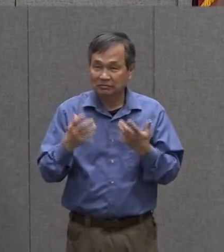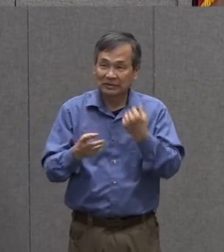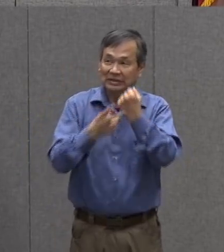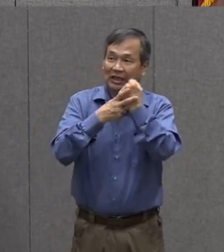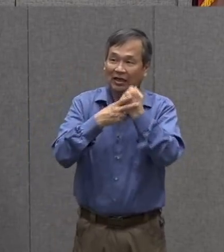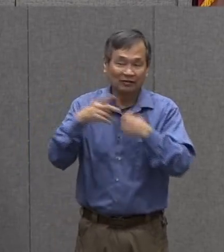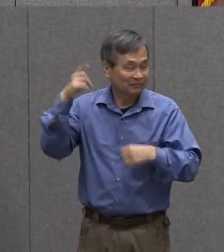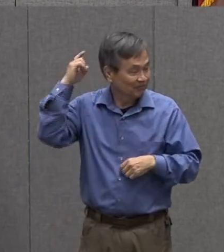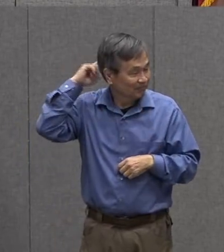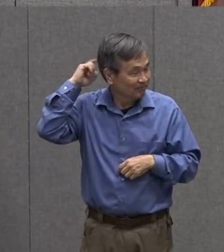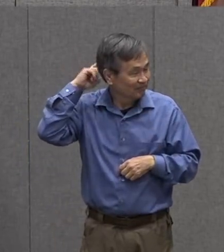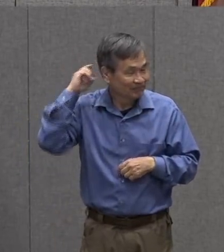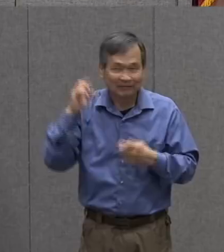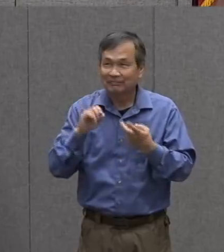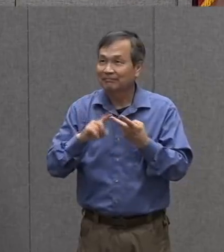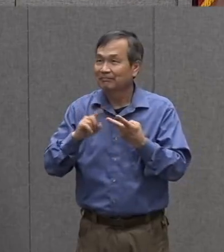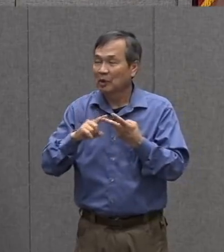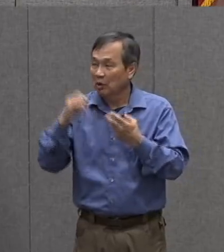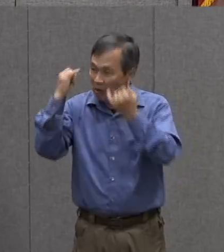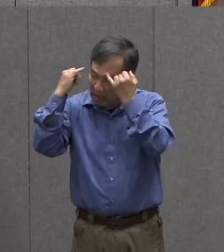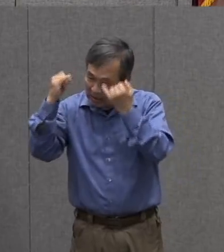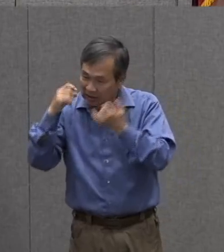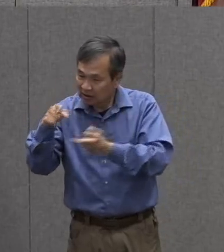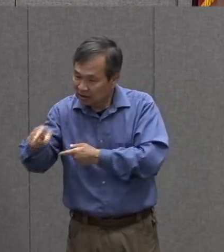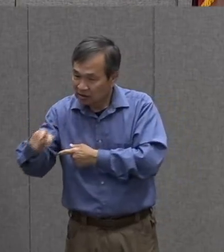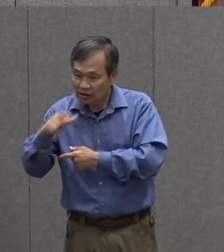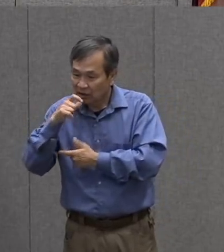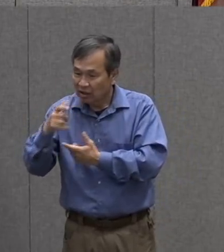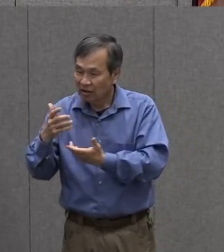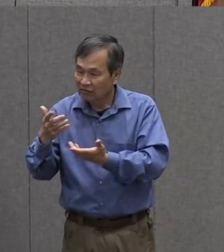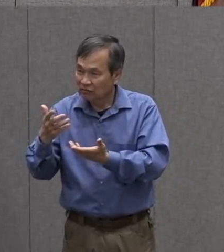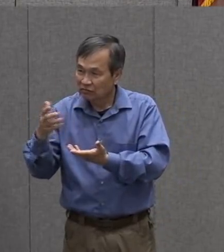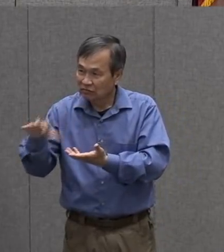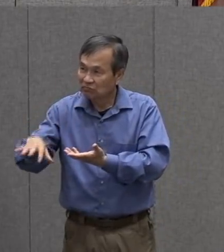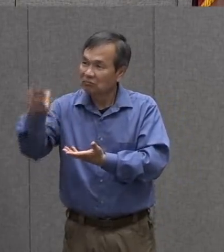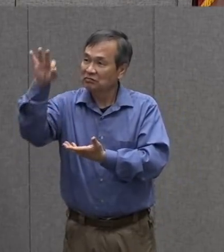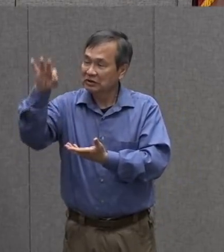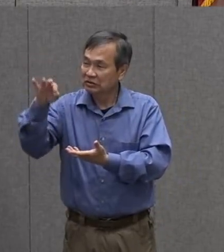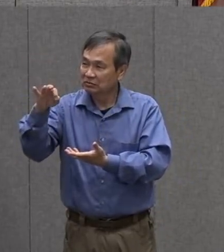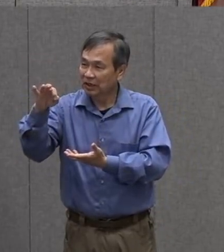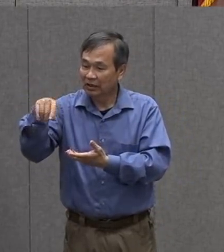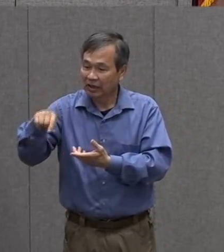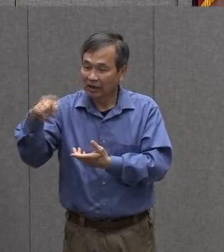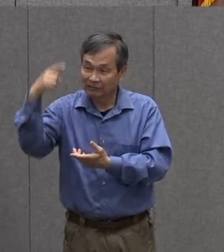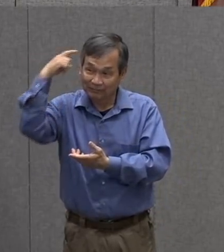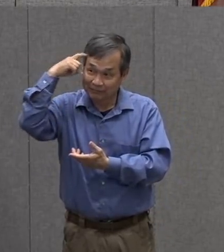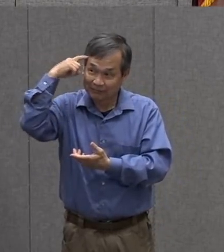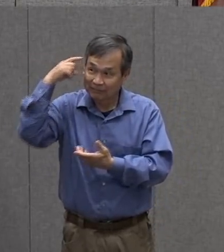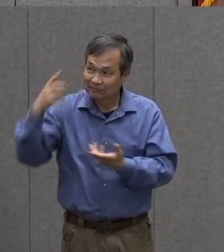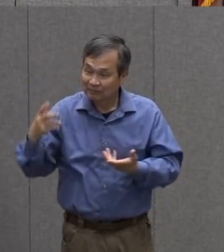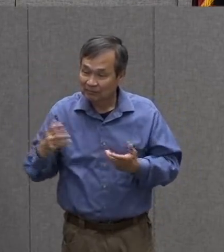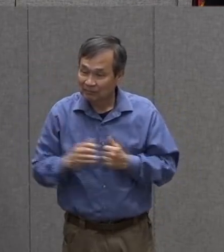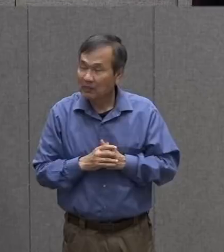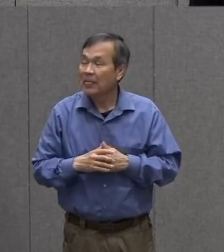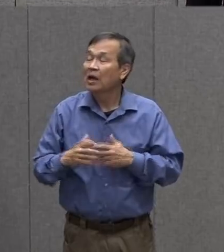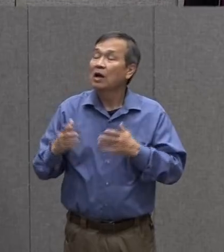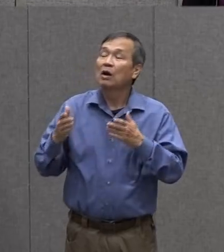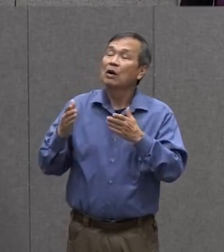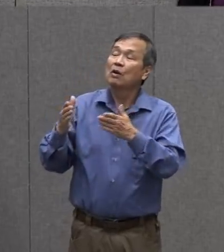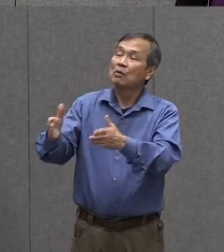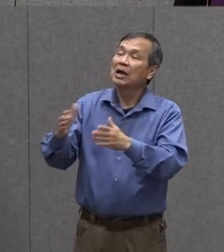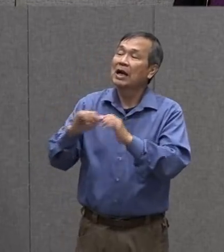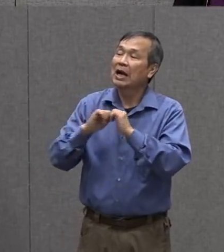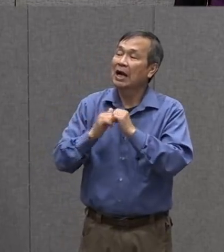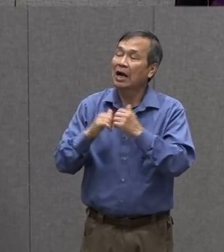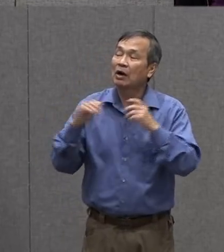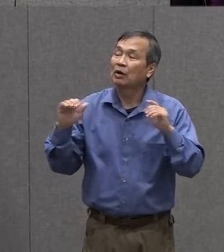our ideas about that thing oh okay and one way to do that is to put it